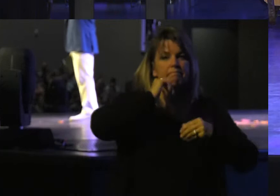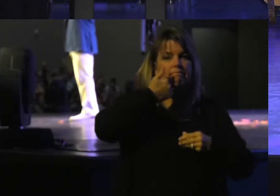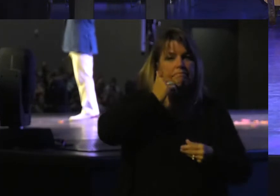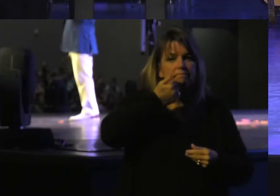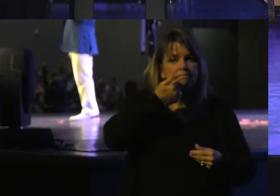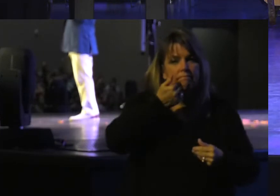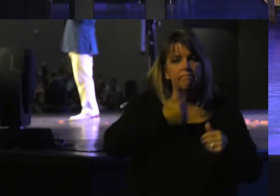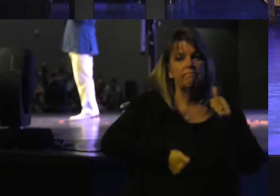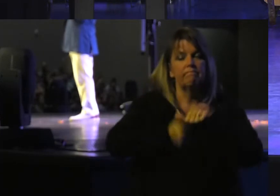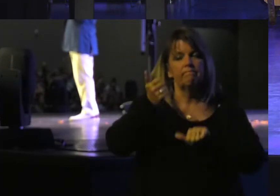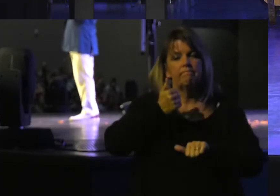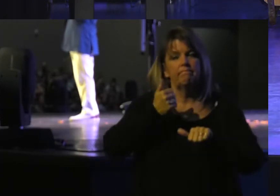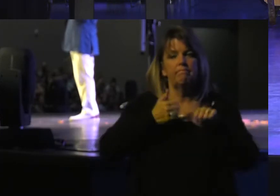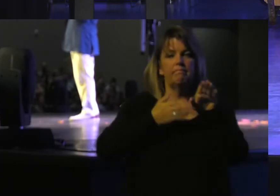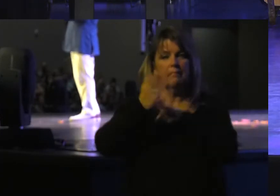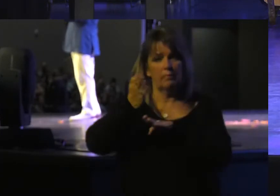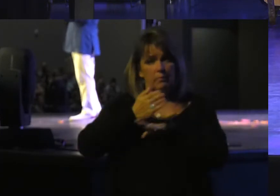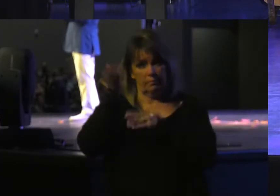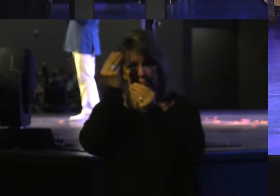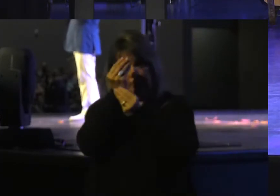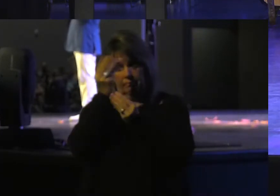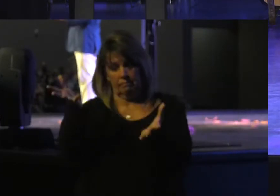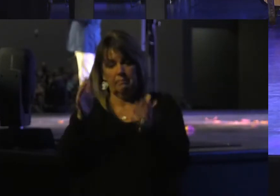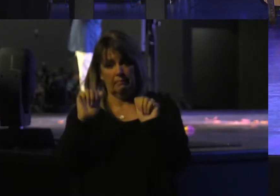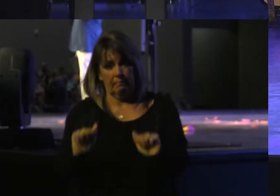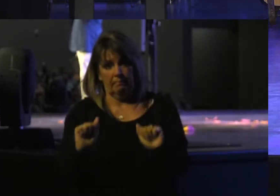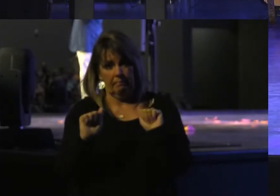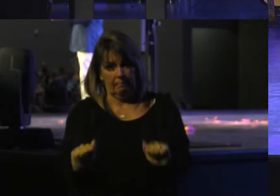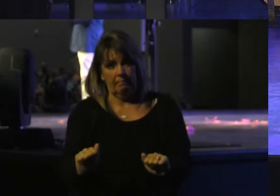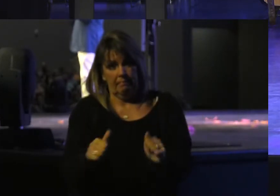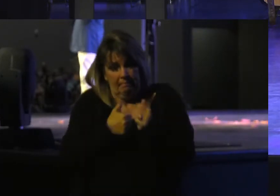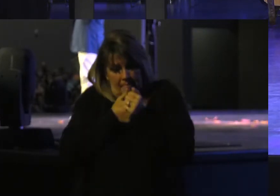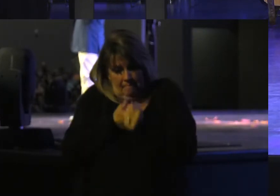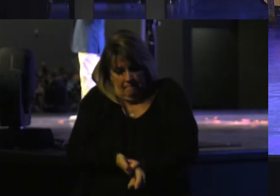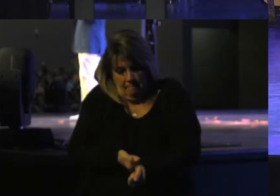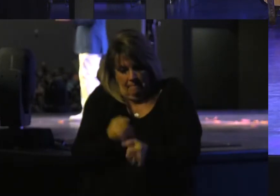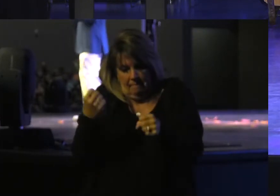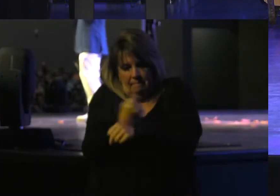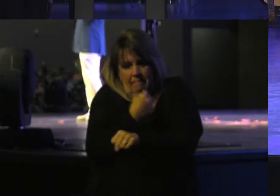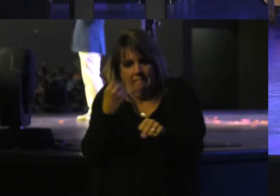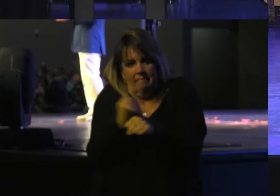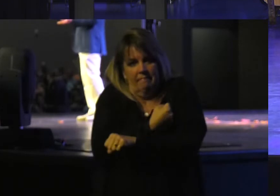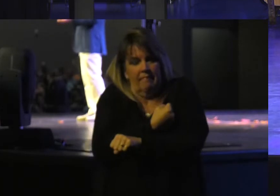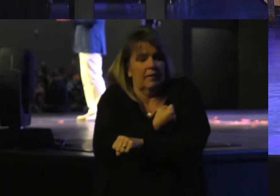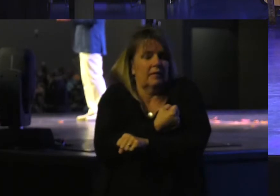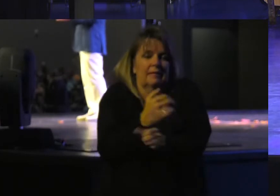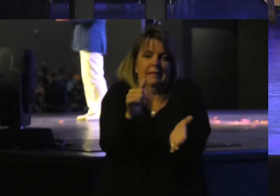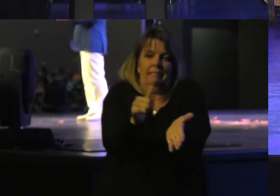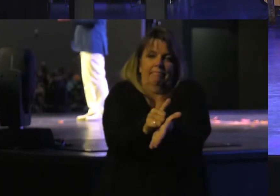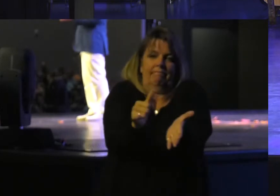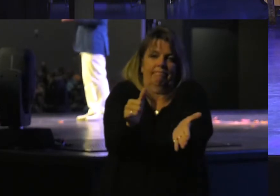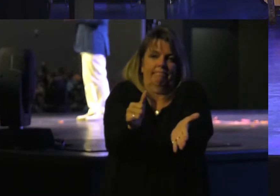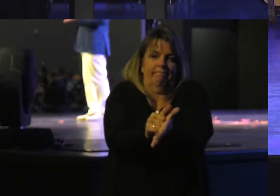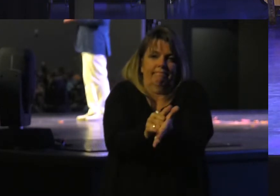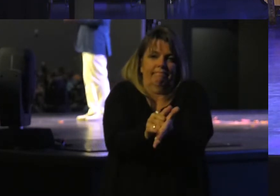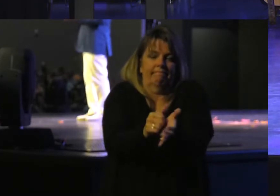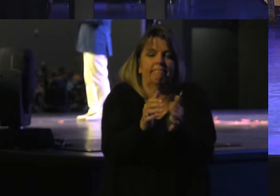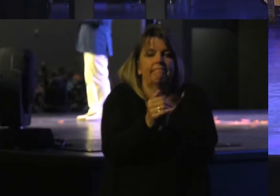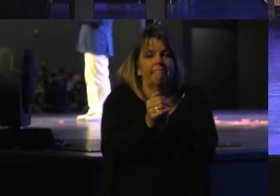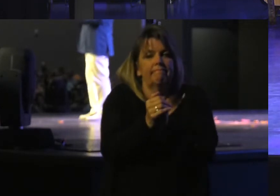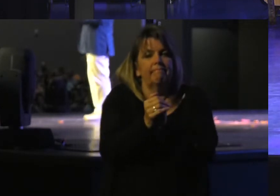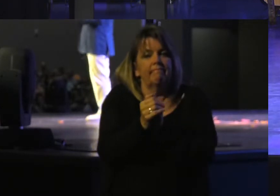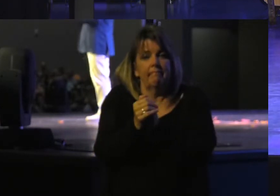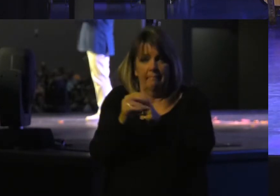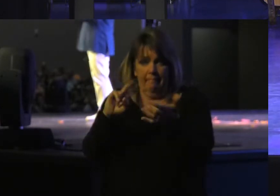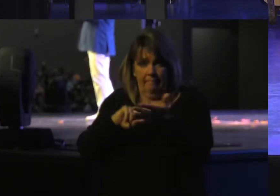professionals Tell us That the ability To track the statistics Is next to impossible Which only leads